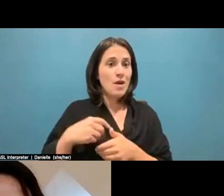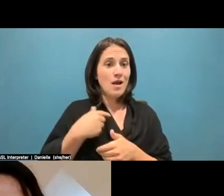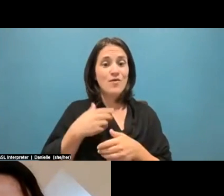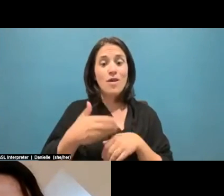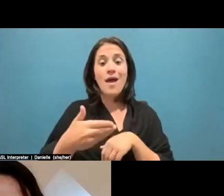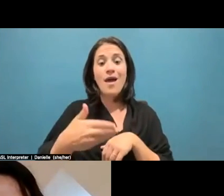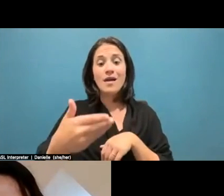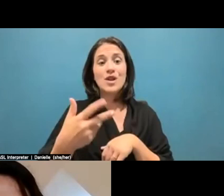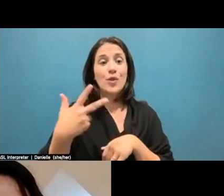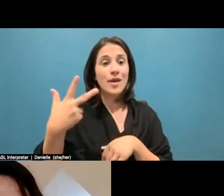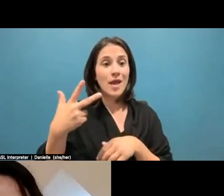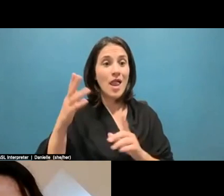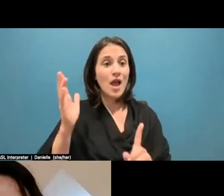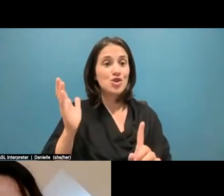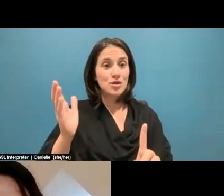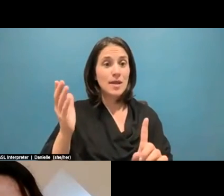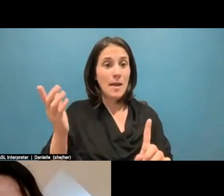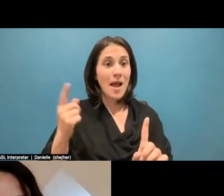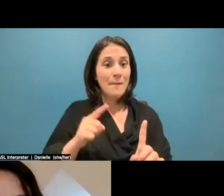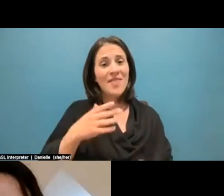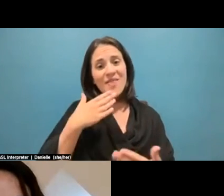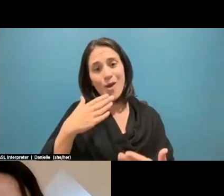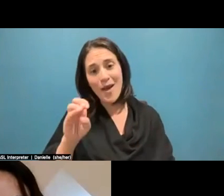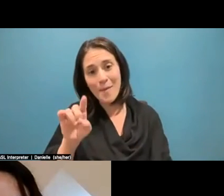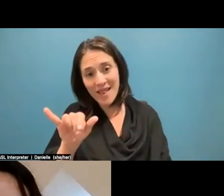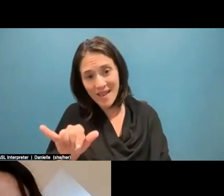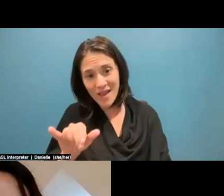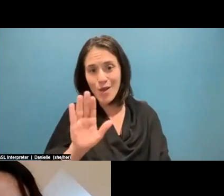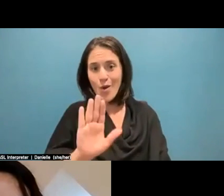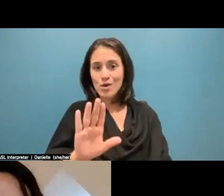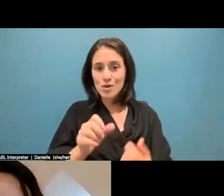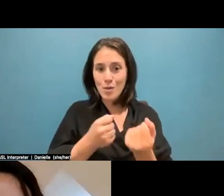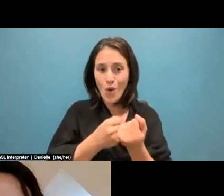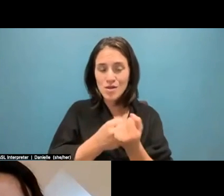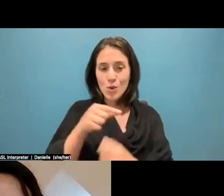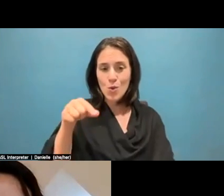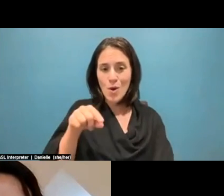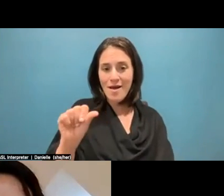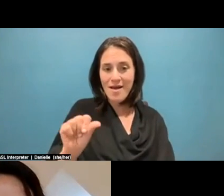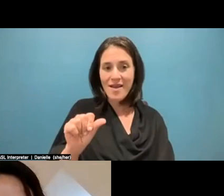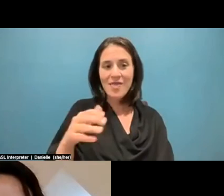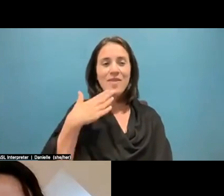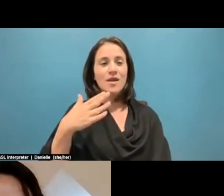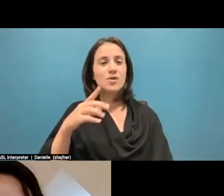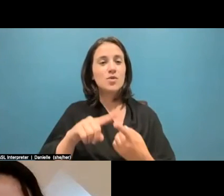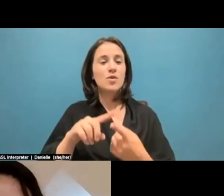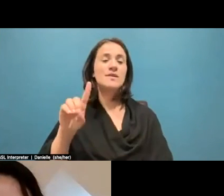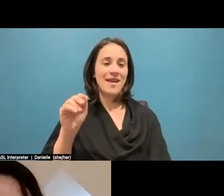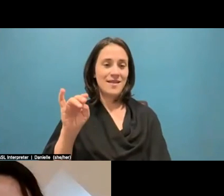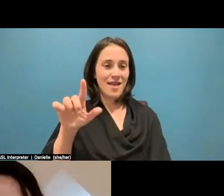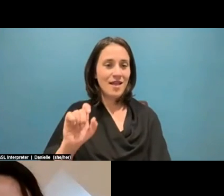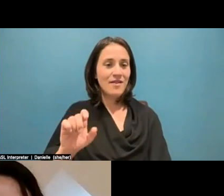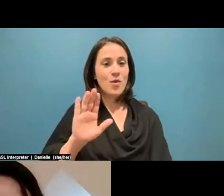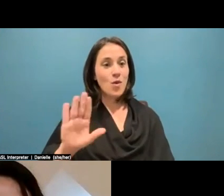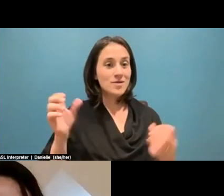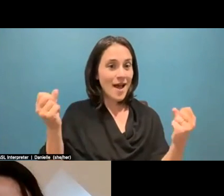have been in the chat as well. Thank you, Emily, again for, um, supporting with the Q and a, and again, thank you Danielle for your American